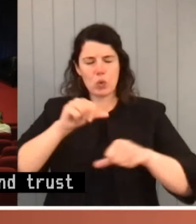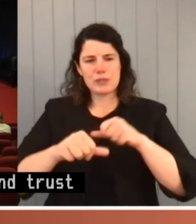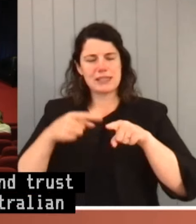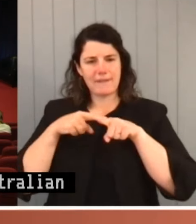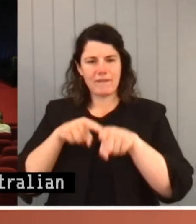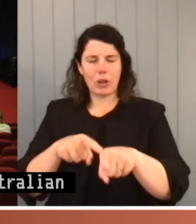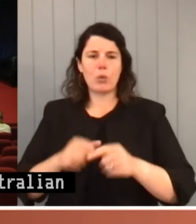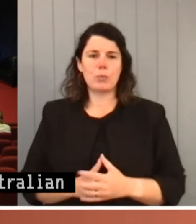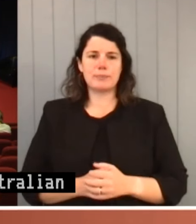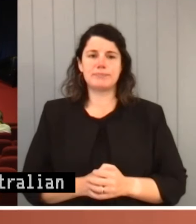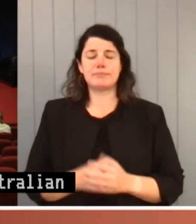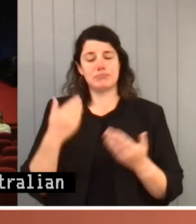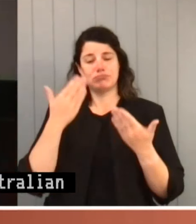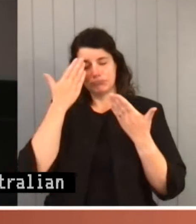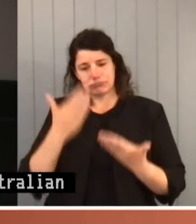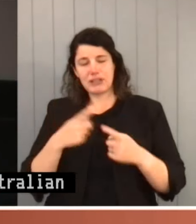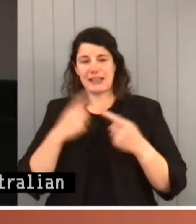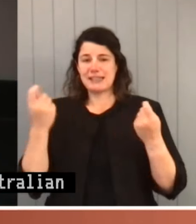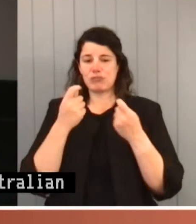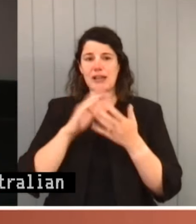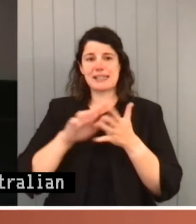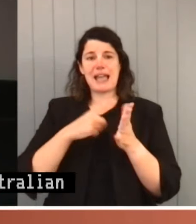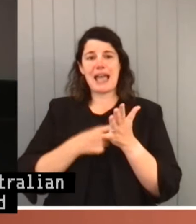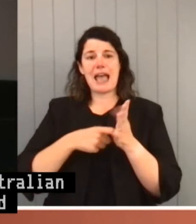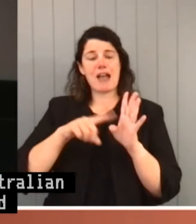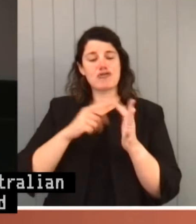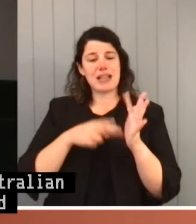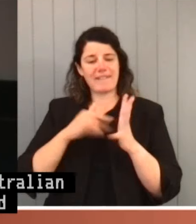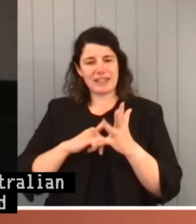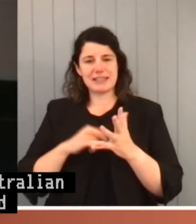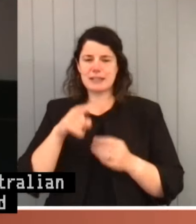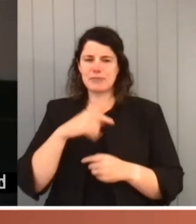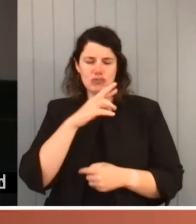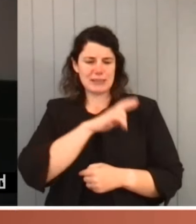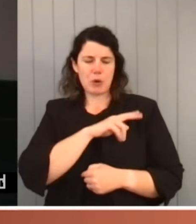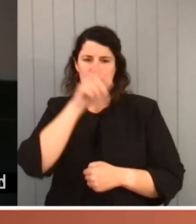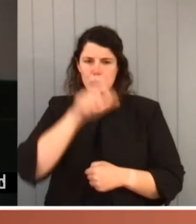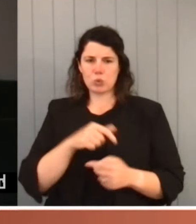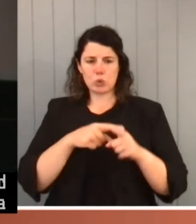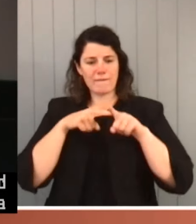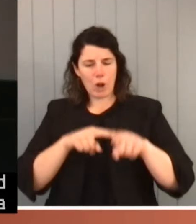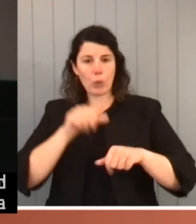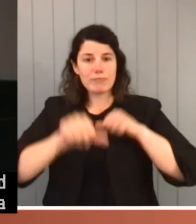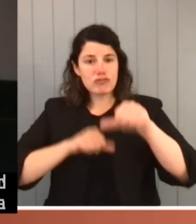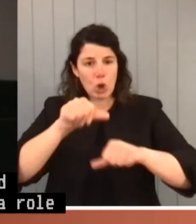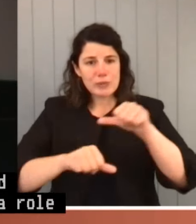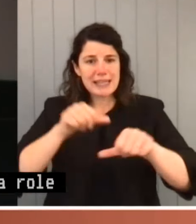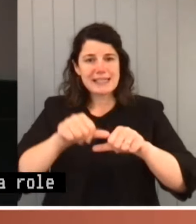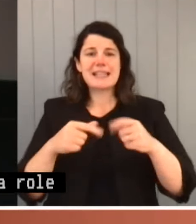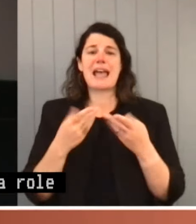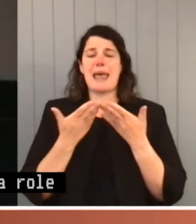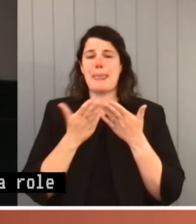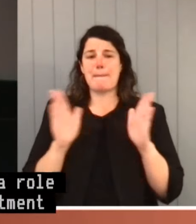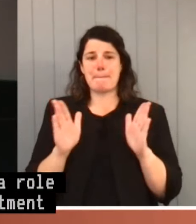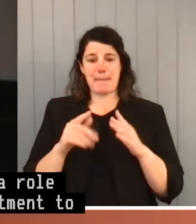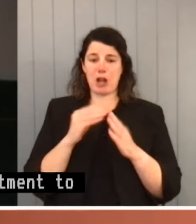Harry Evans as a role model of responsible commitment to that democracy and to the great public office he occupied for so long.